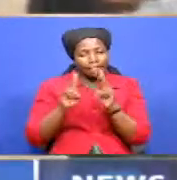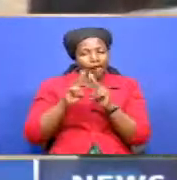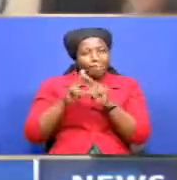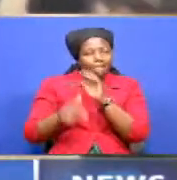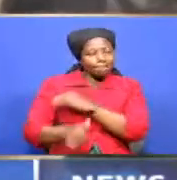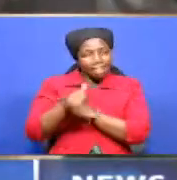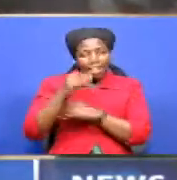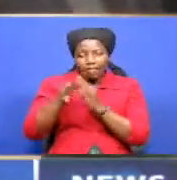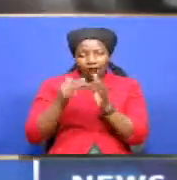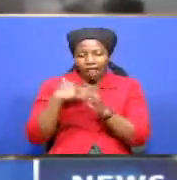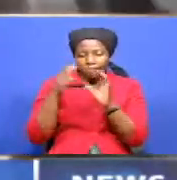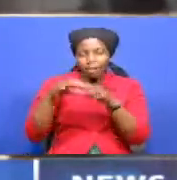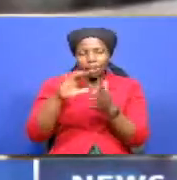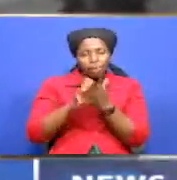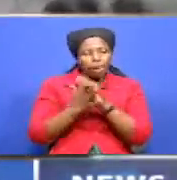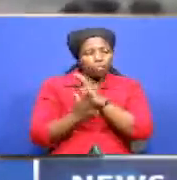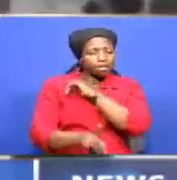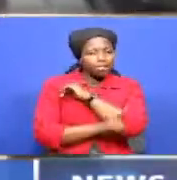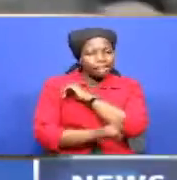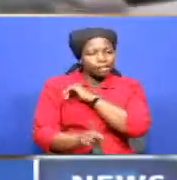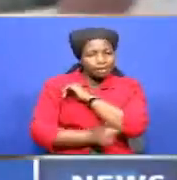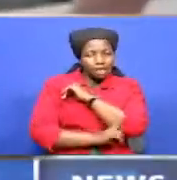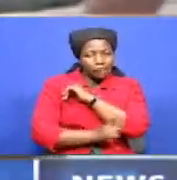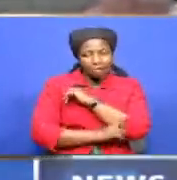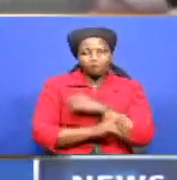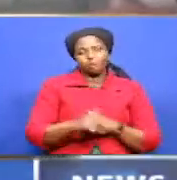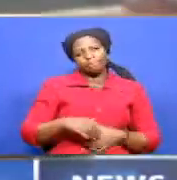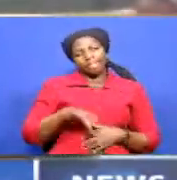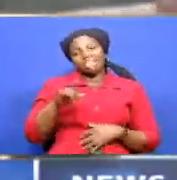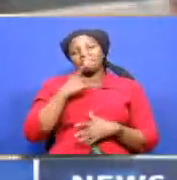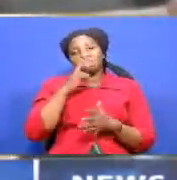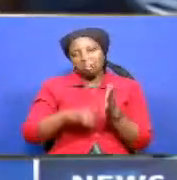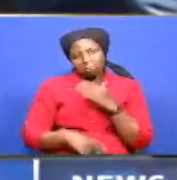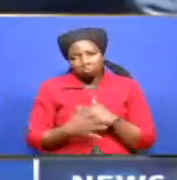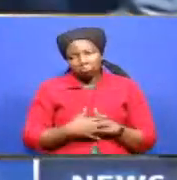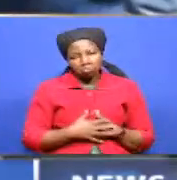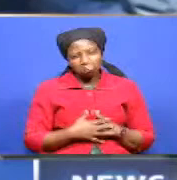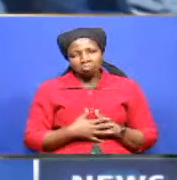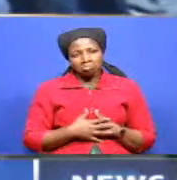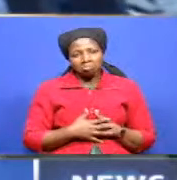discipline according to Waiguru loyalty to the party leader is not an option